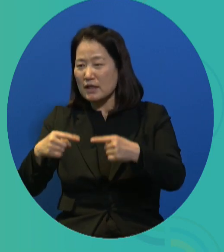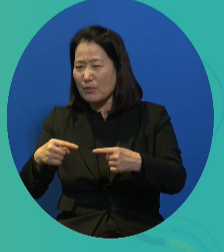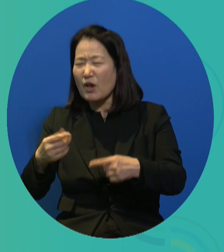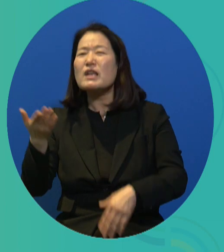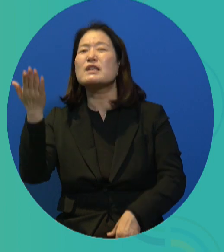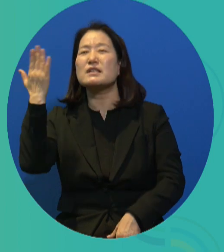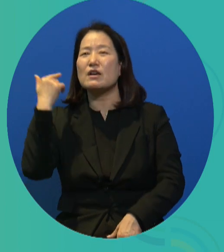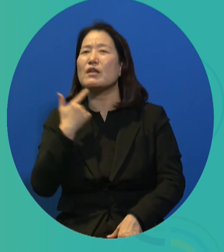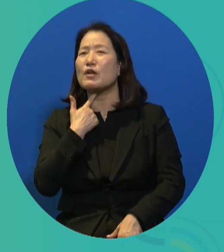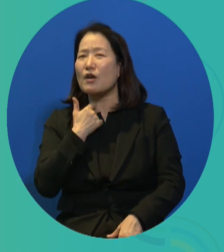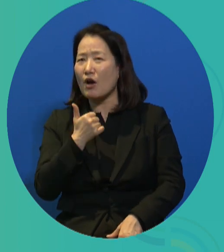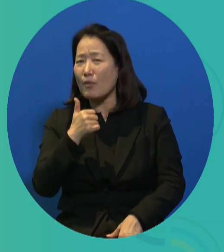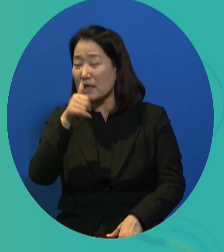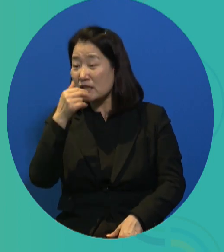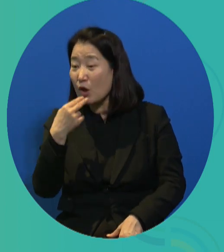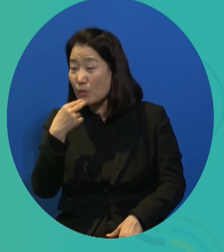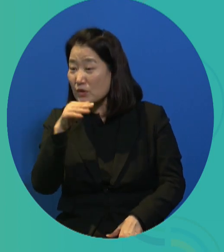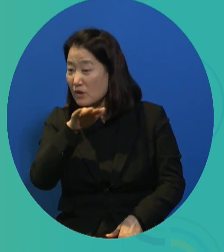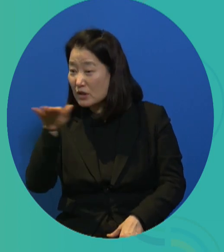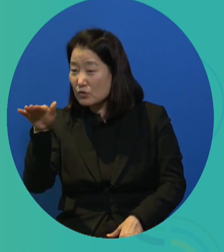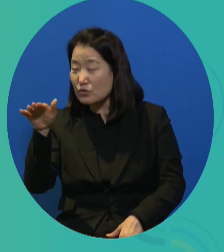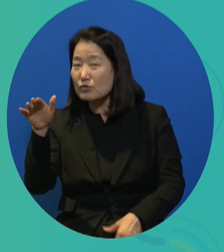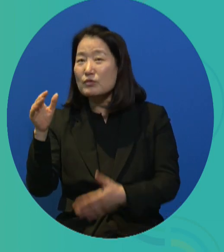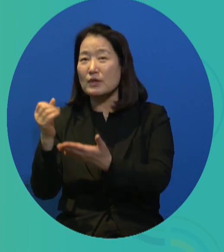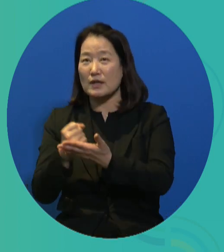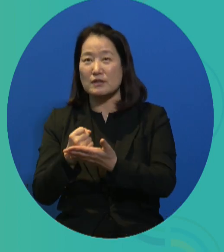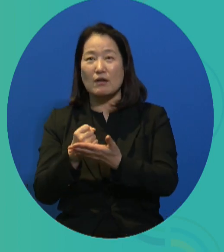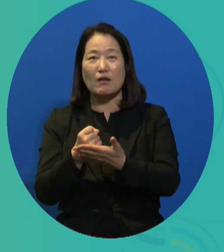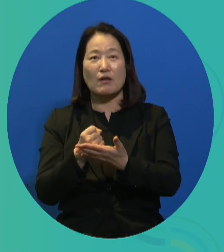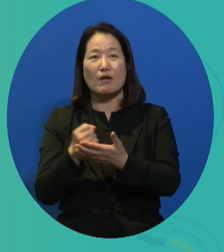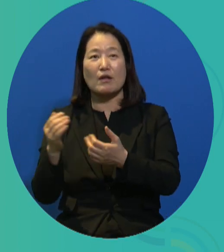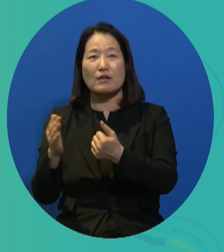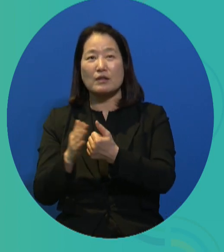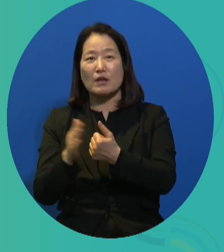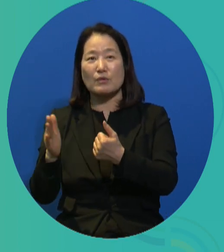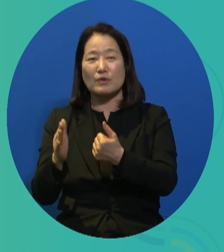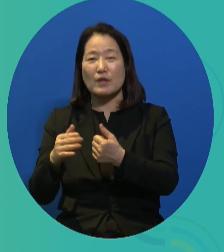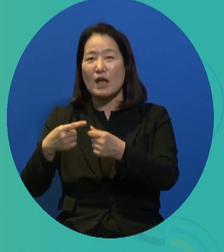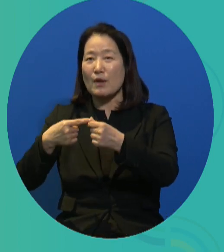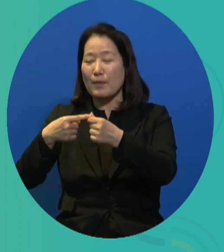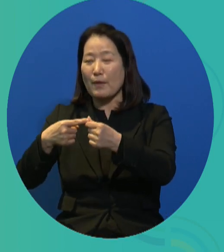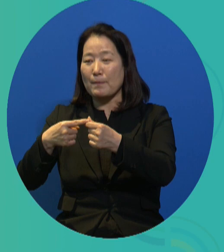looks at participation, past participation.